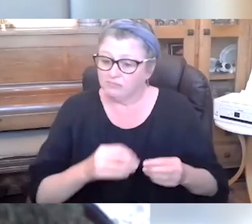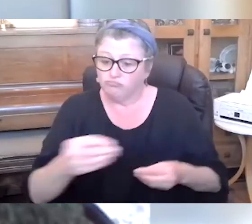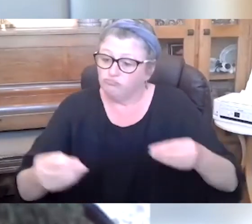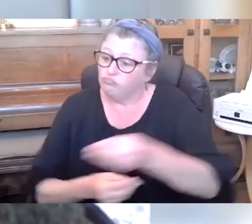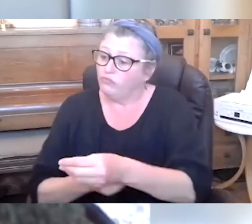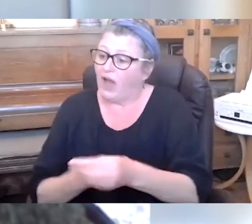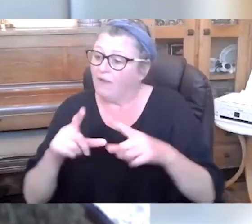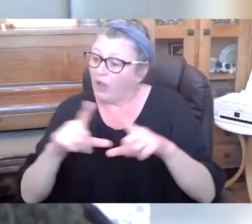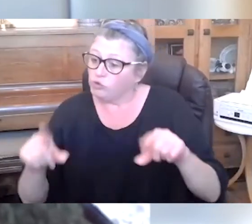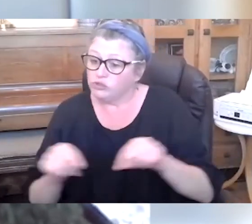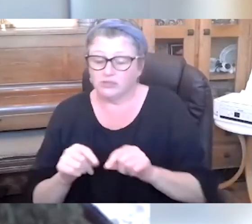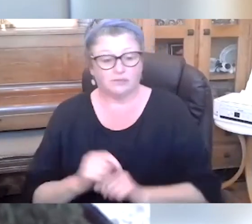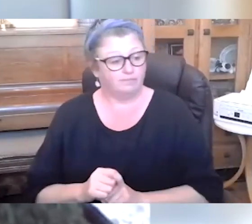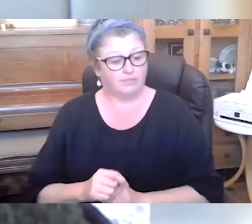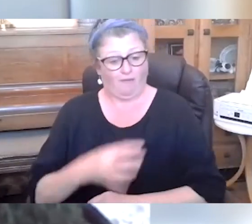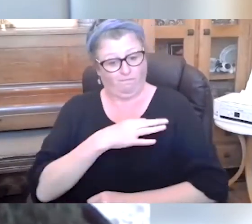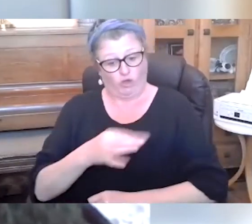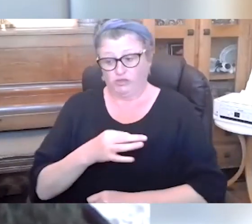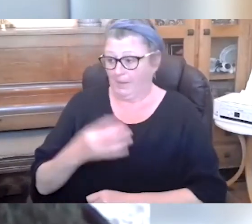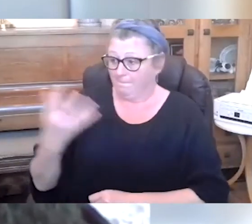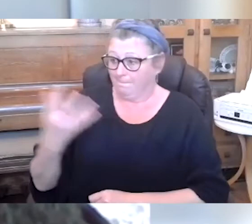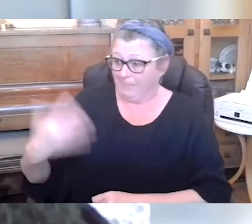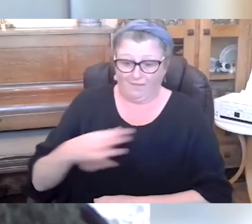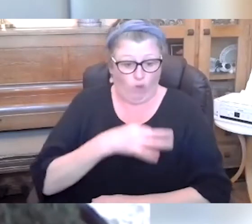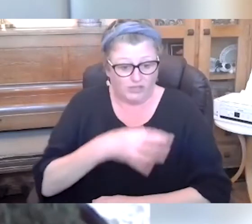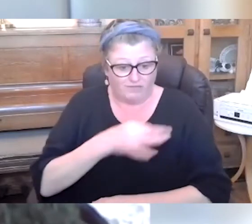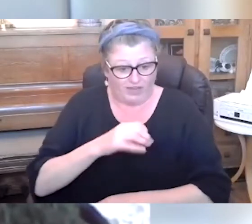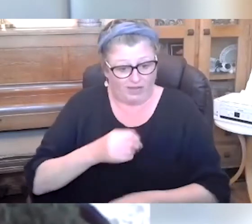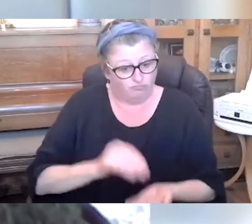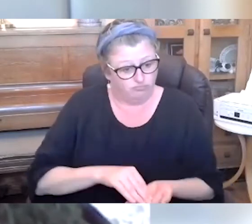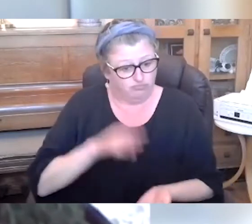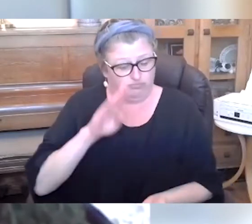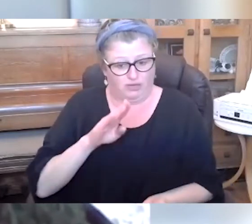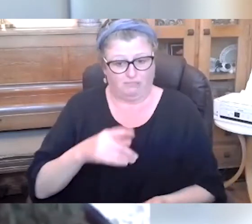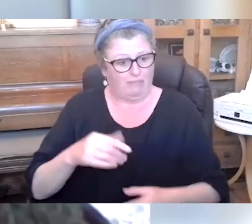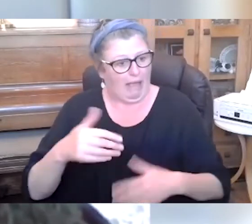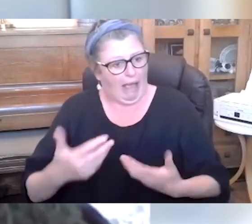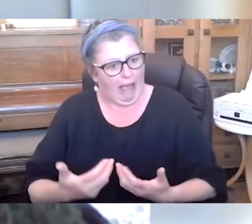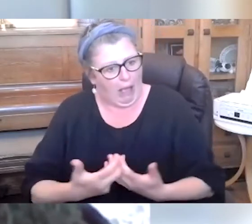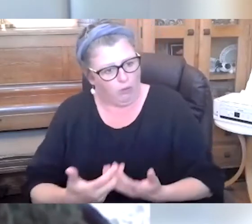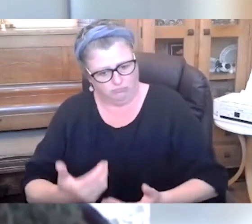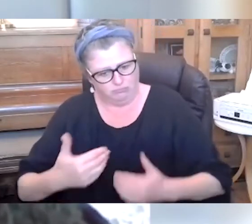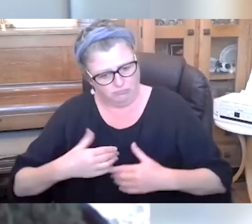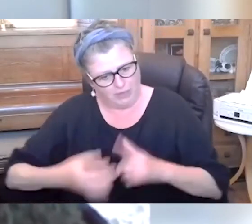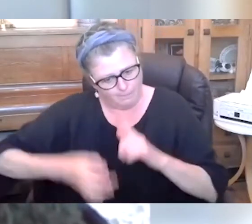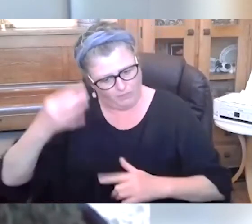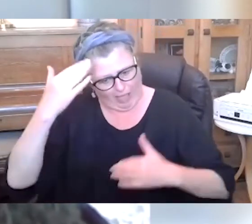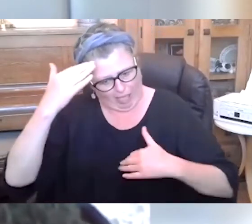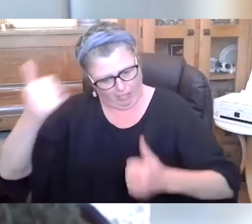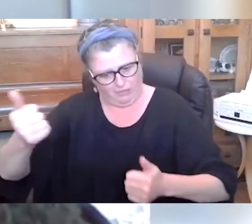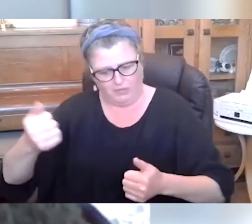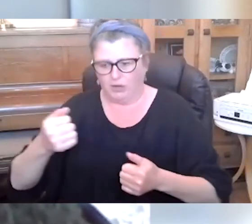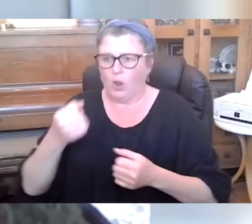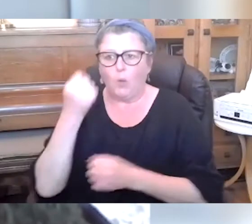Volunteers that have earned Tempo Time Credits report improved health and wellbeing, increased awareness of local services and opportunities